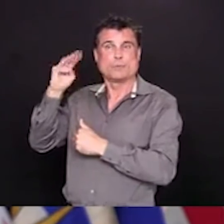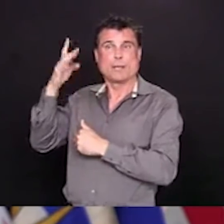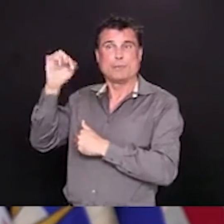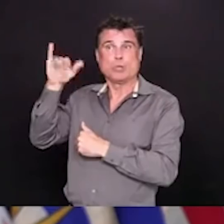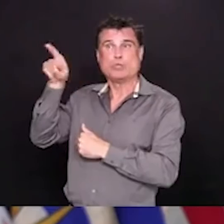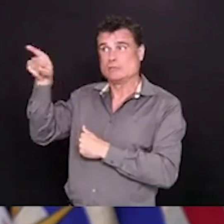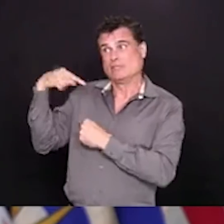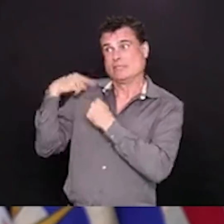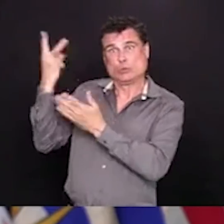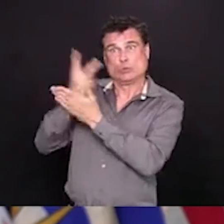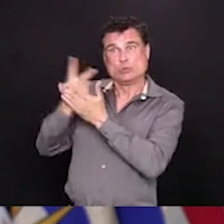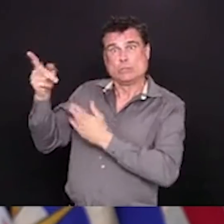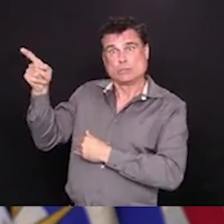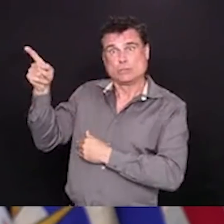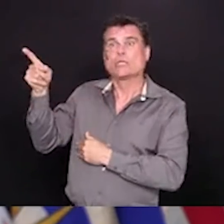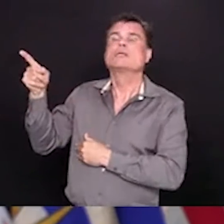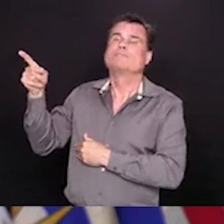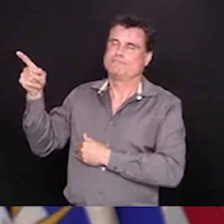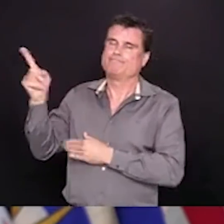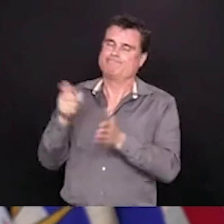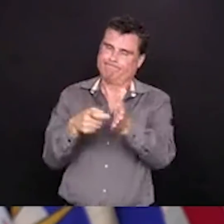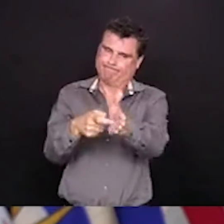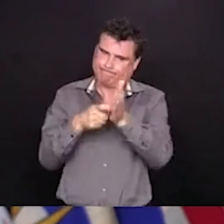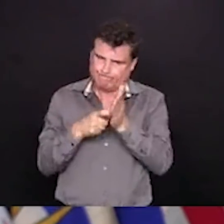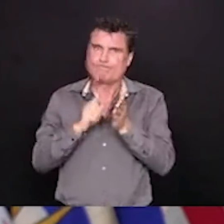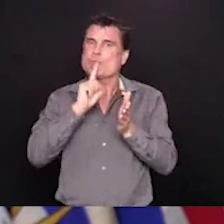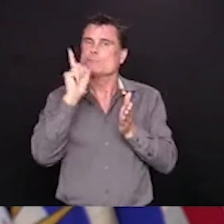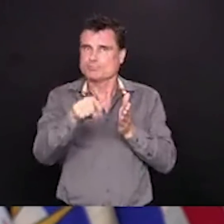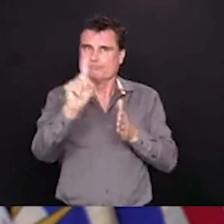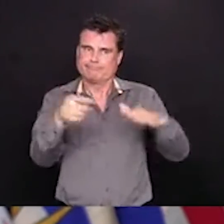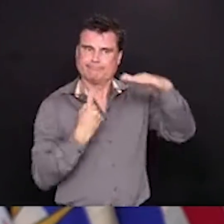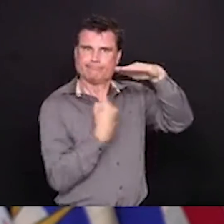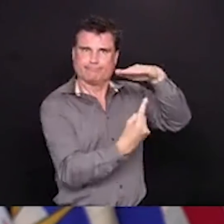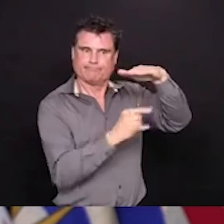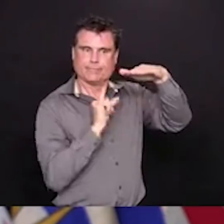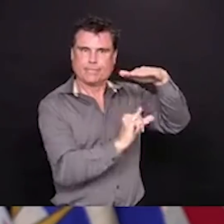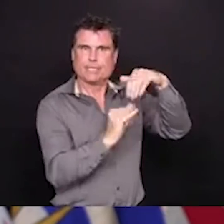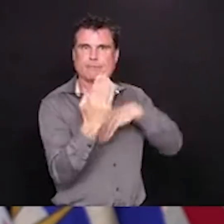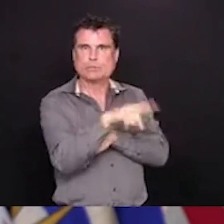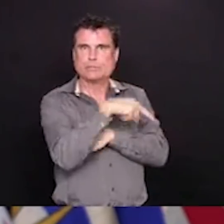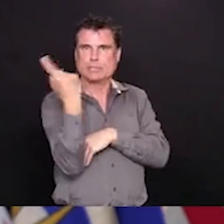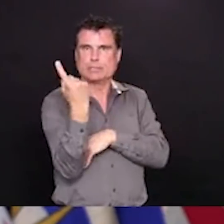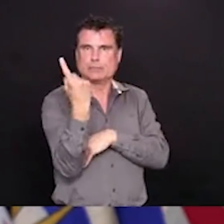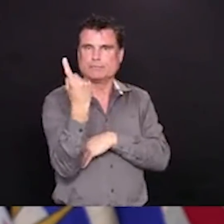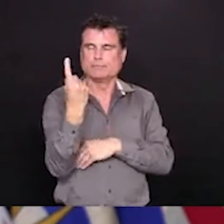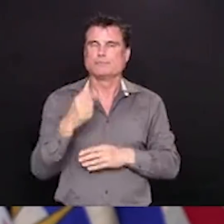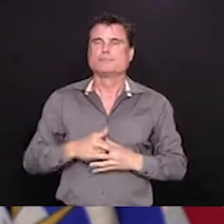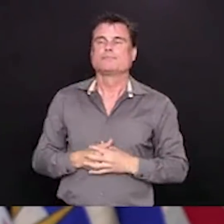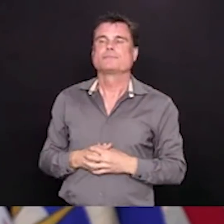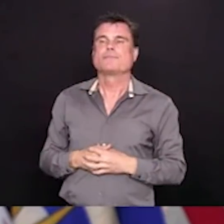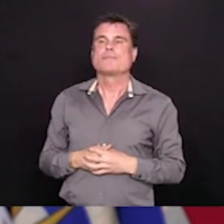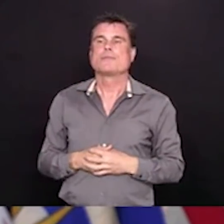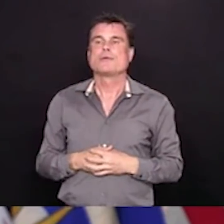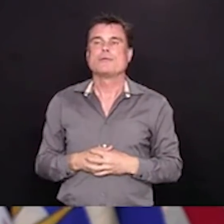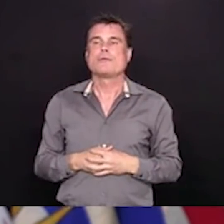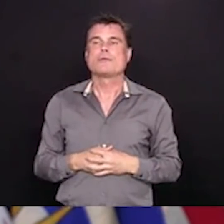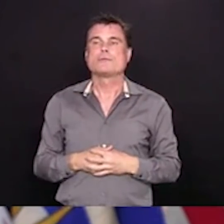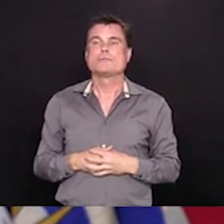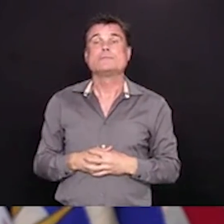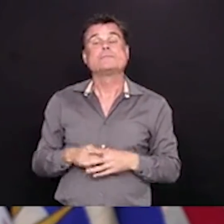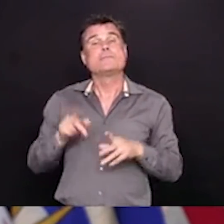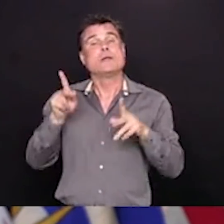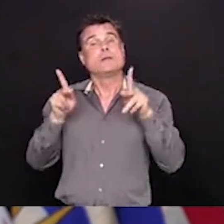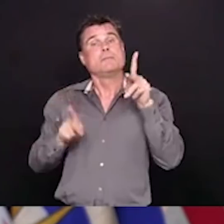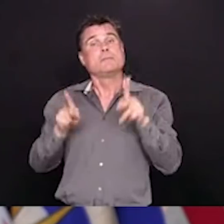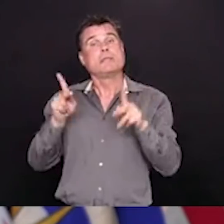in Alberta and have returned and had some illness may have family members who are now suffering from some illness